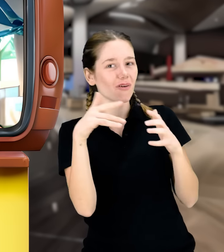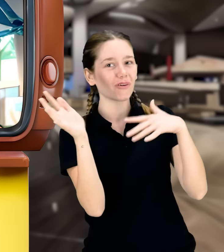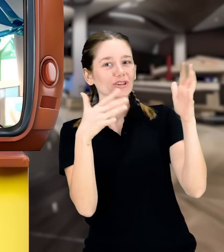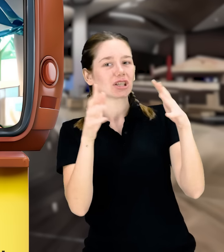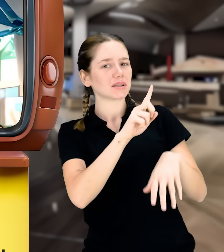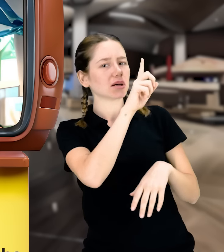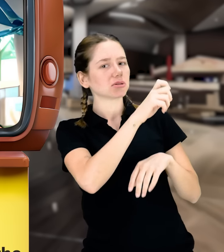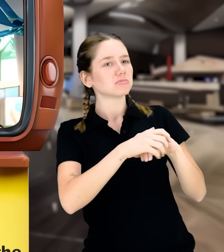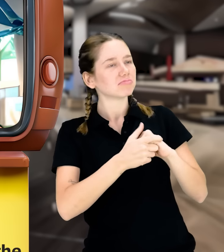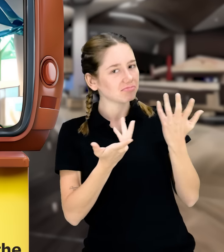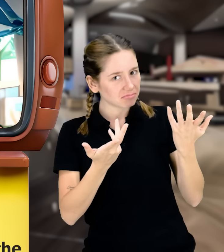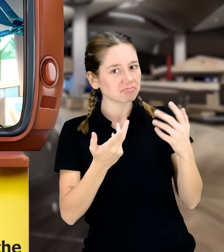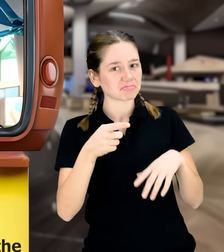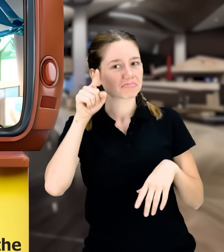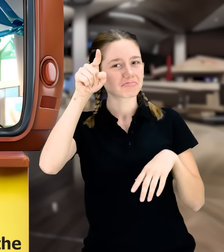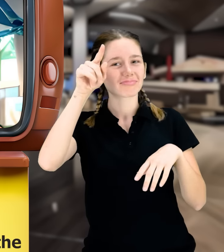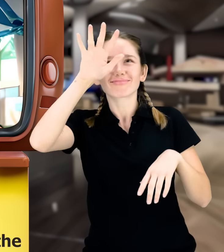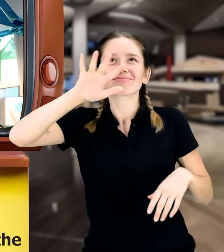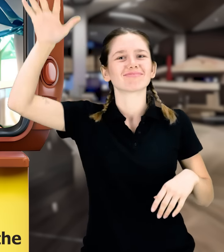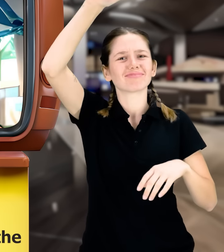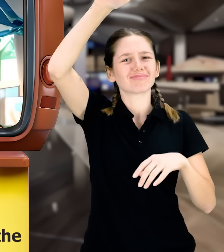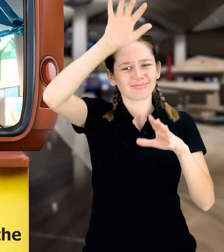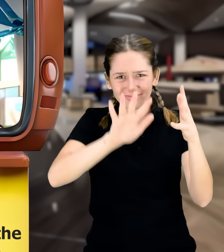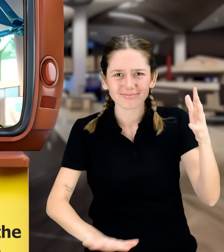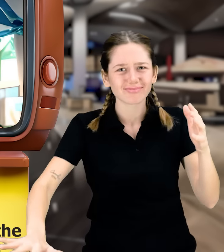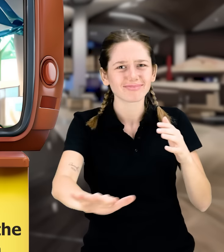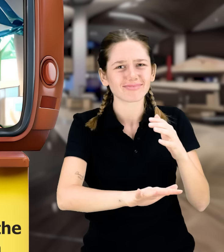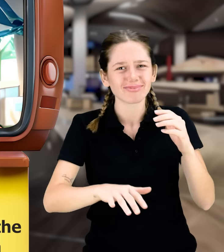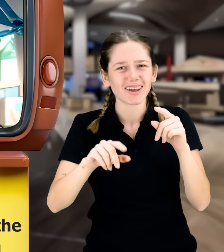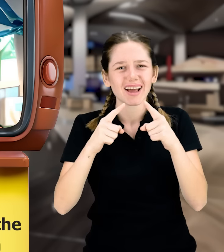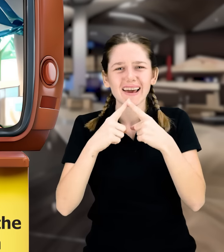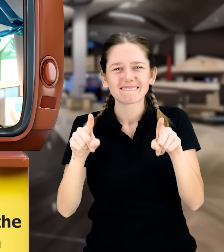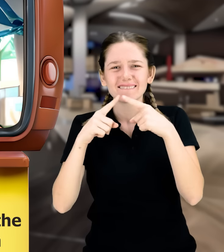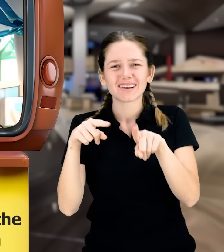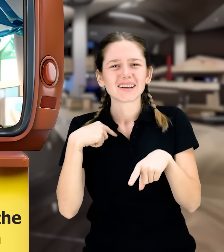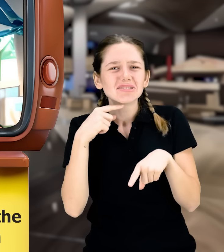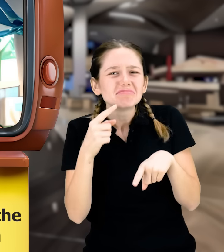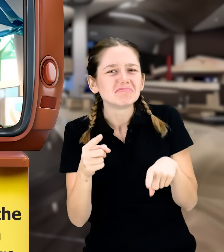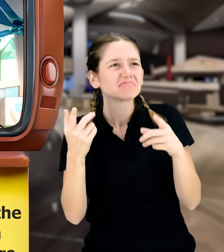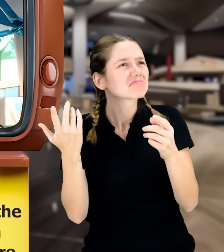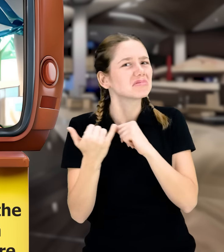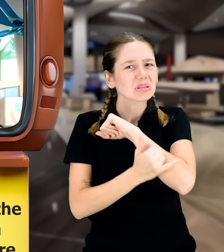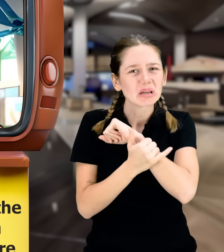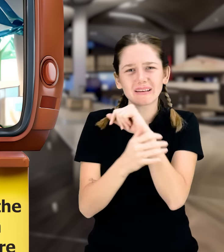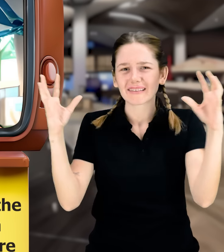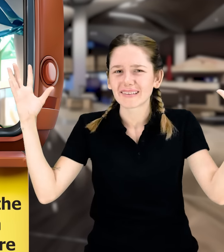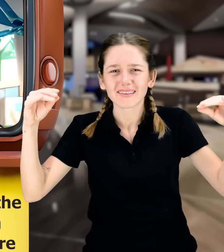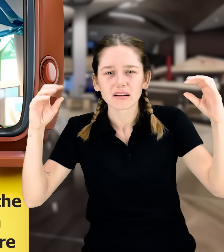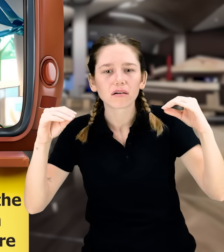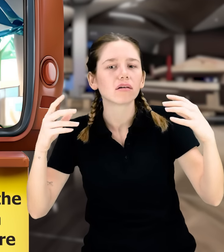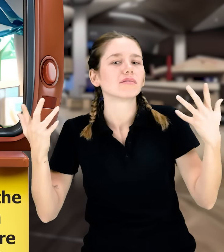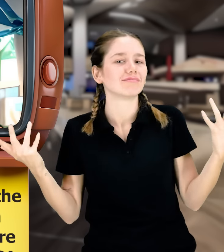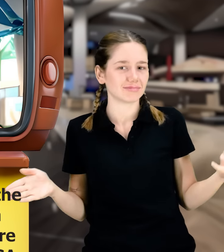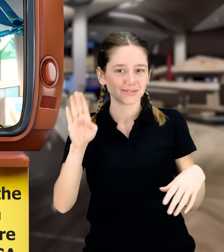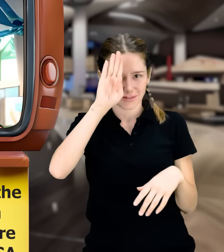I understand now, Ruzgar, under the sky, above the ground, filled with people